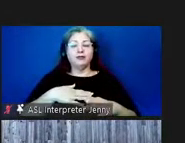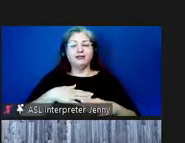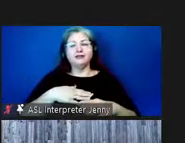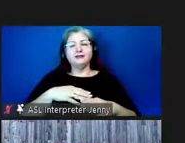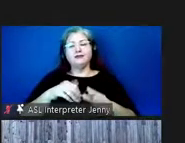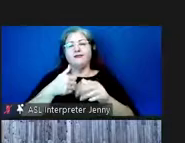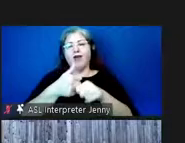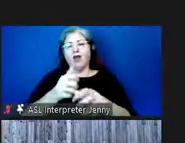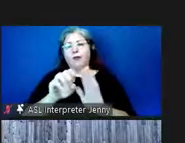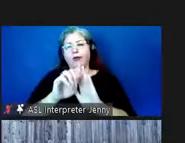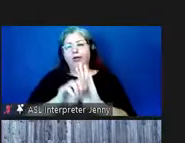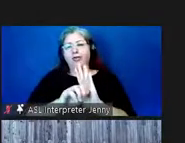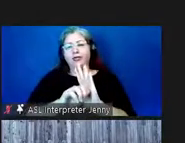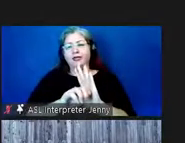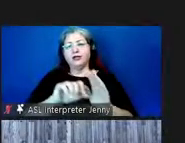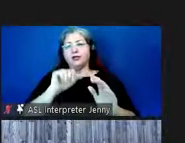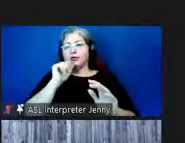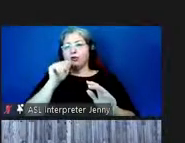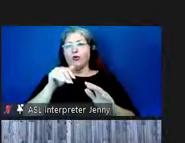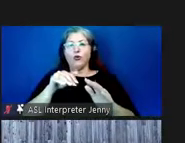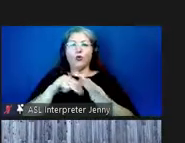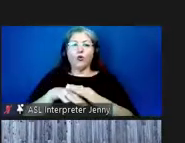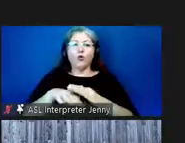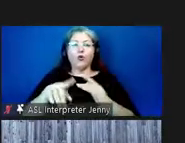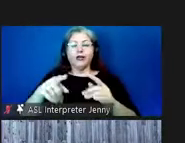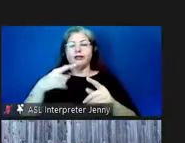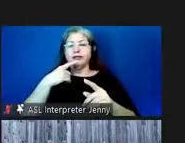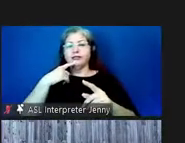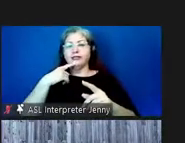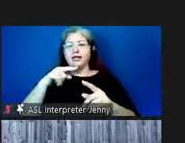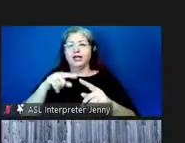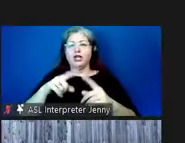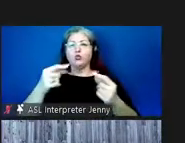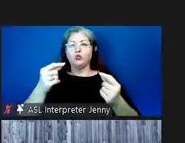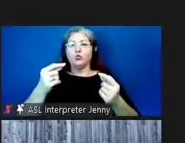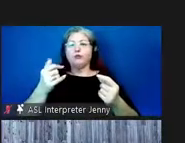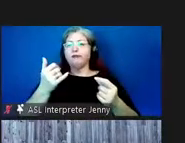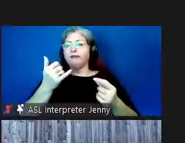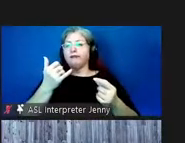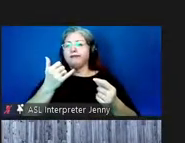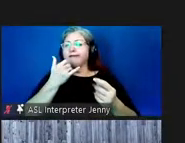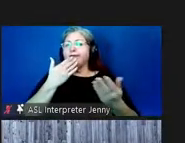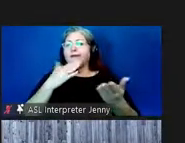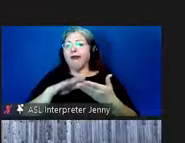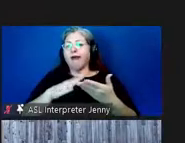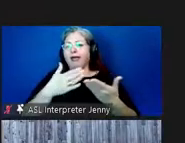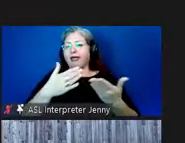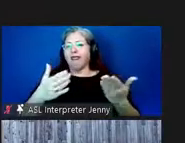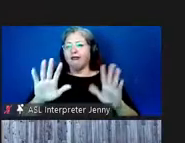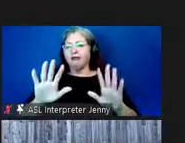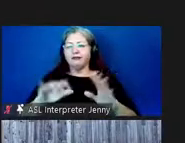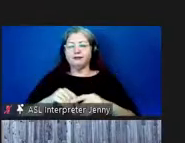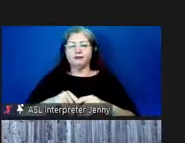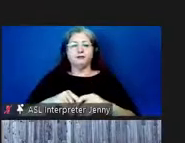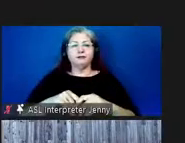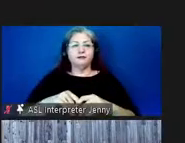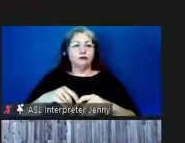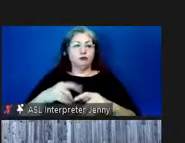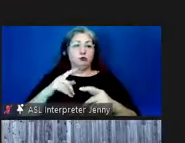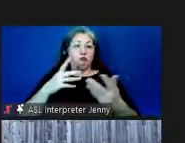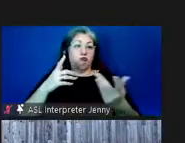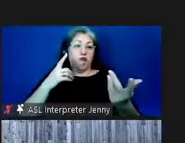it don't go in there and say that this is uh do something bad with it um and yeah i think